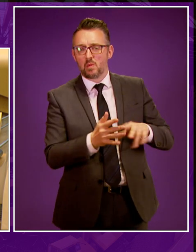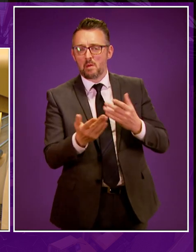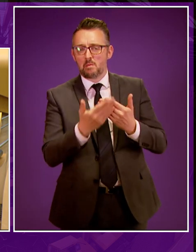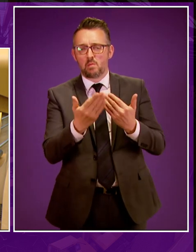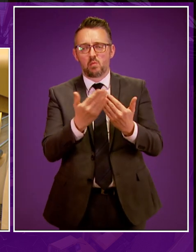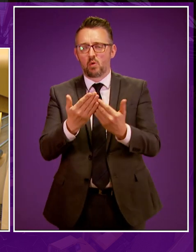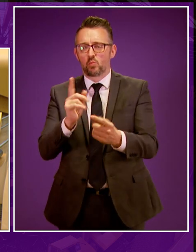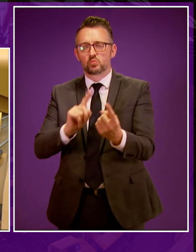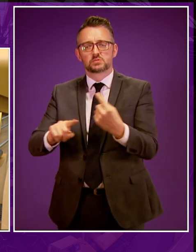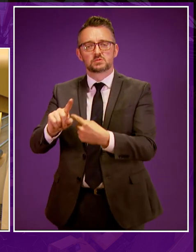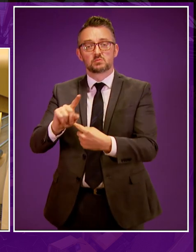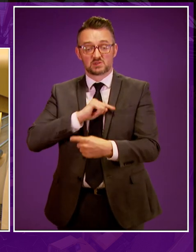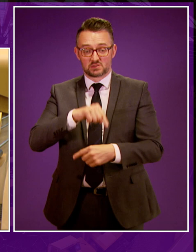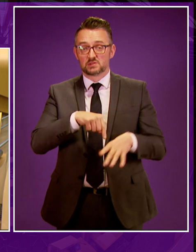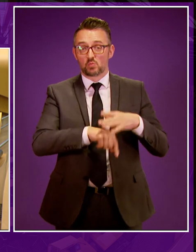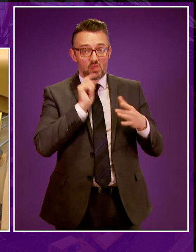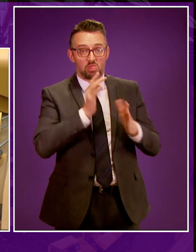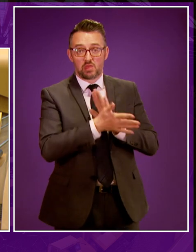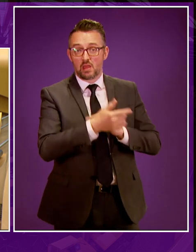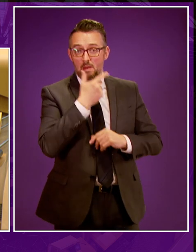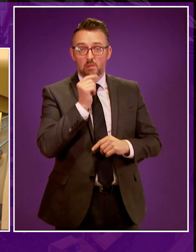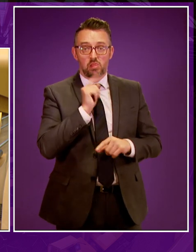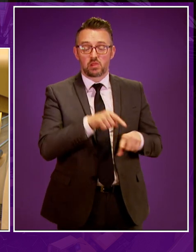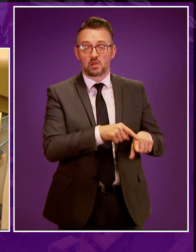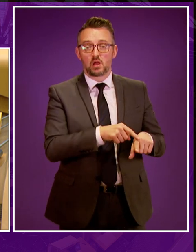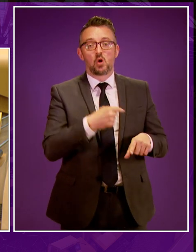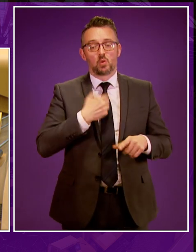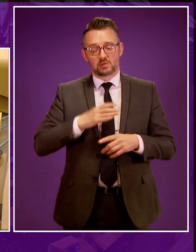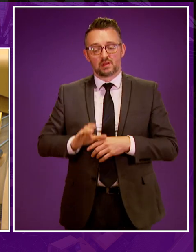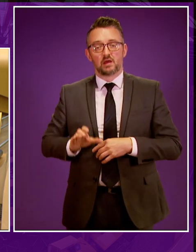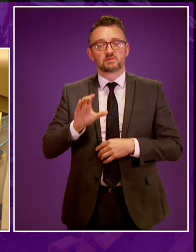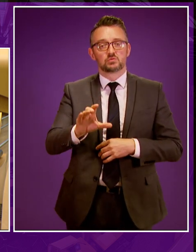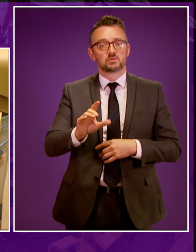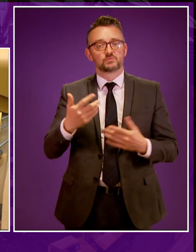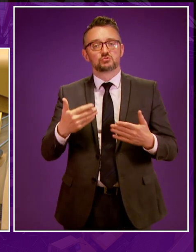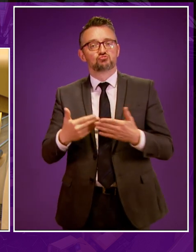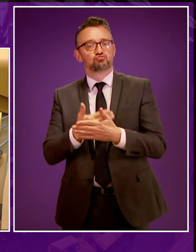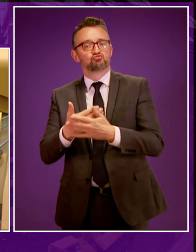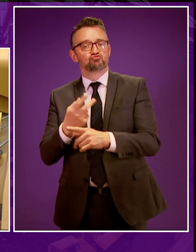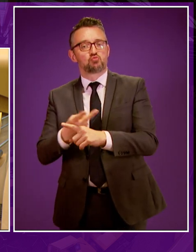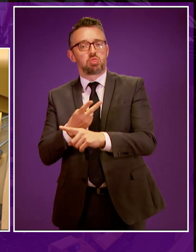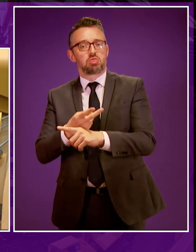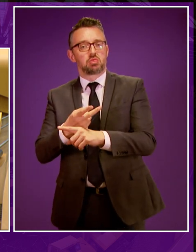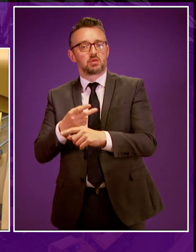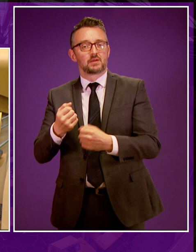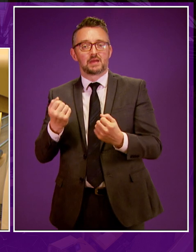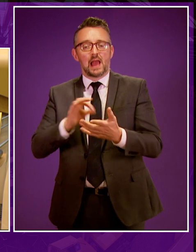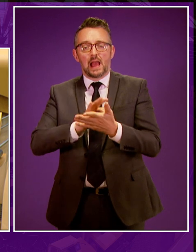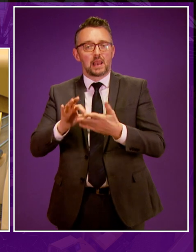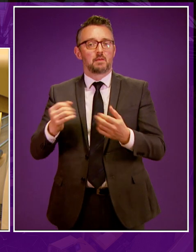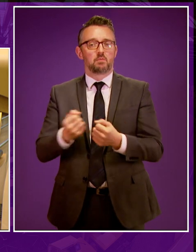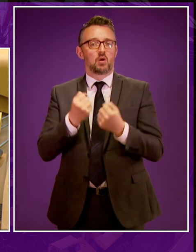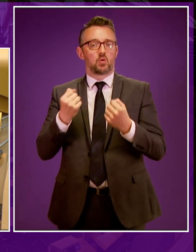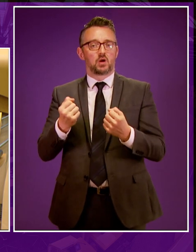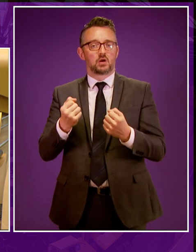Scotland's environment and its people. Instead, we are opting for investment in renewable forms of energy. This clean power will